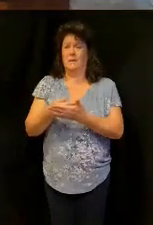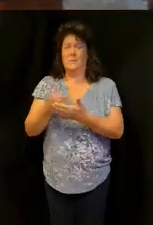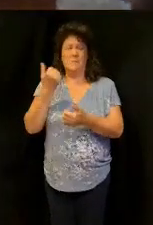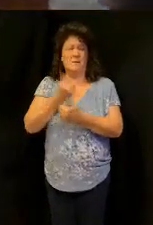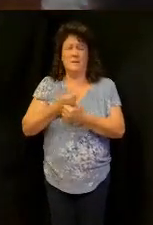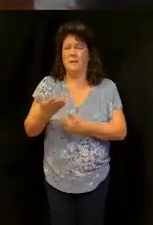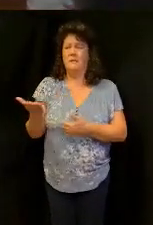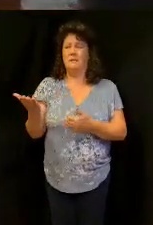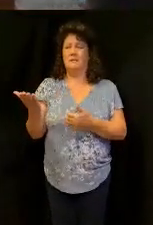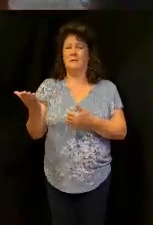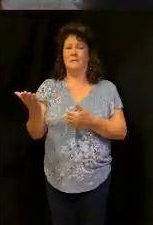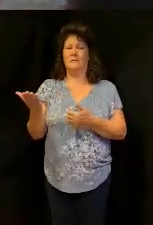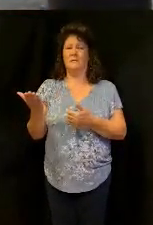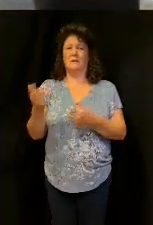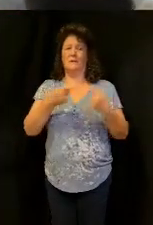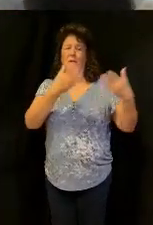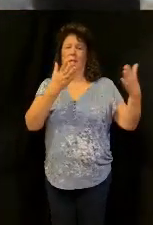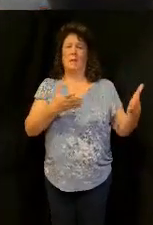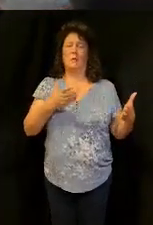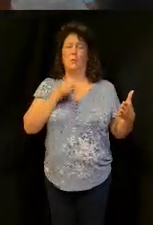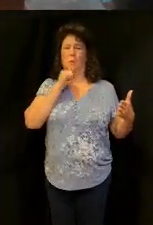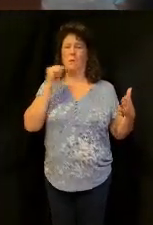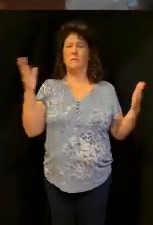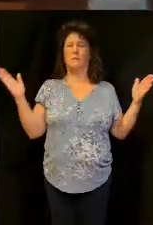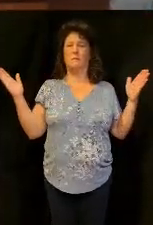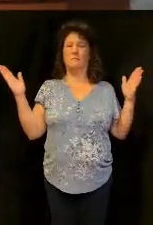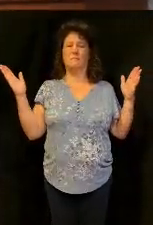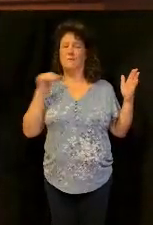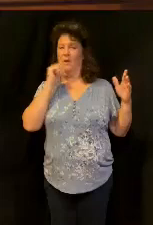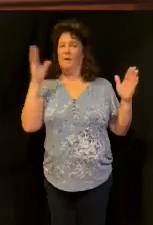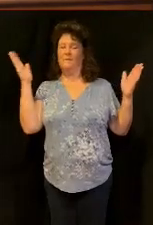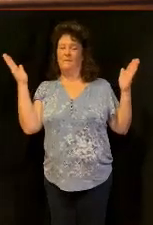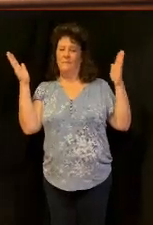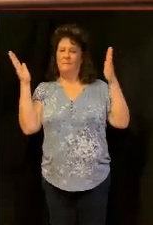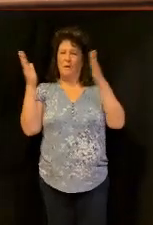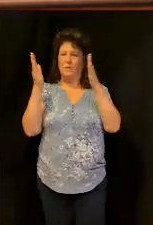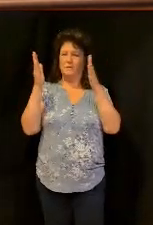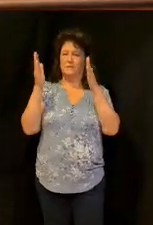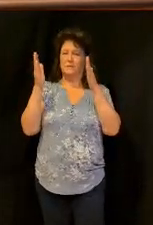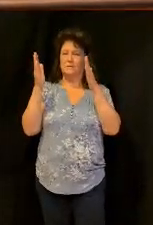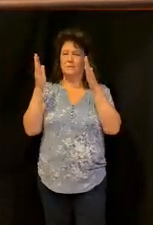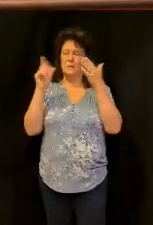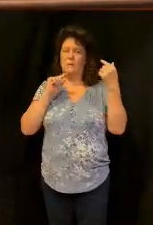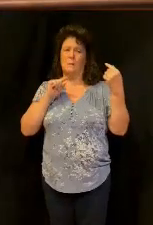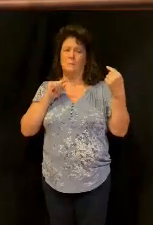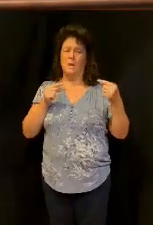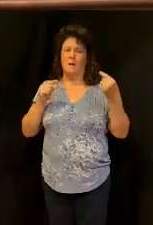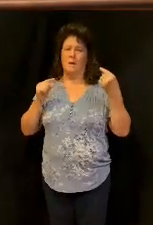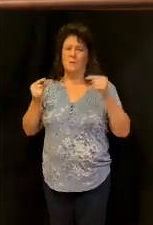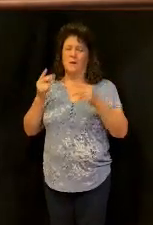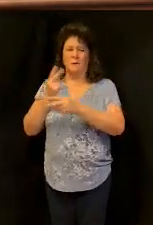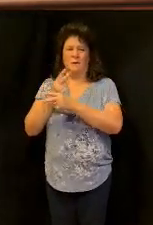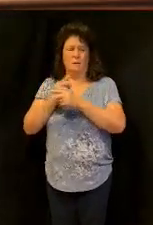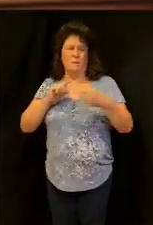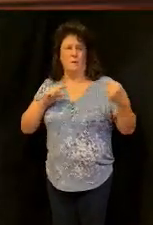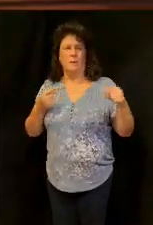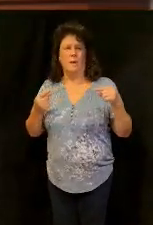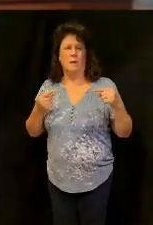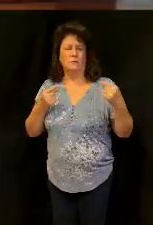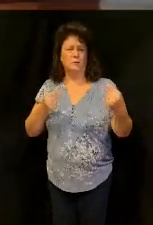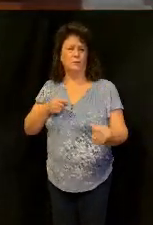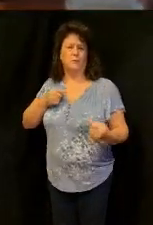The enemy wants your life out of alignment because if he gets your life out of alignment there's a lot of pain and struggle that comes with that. That's what the enemy wants.